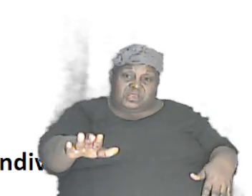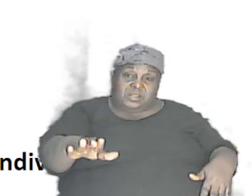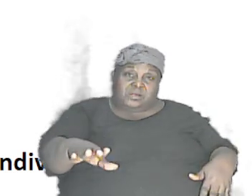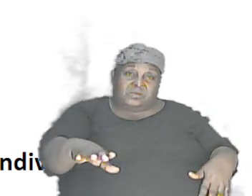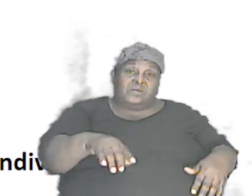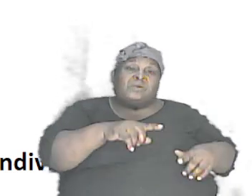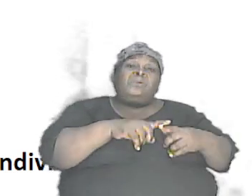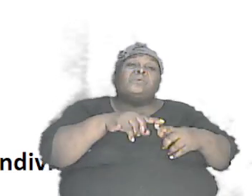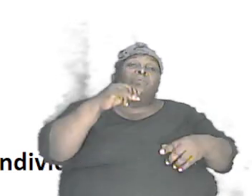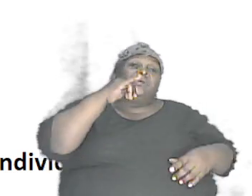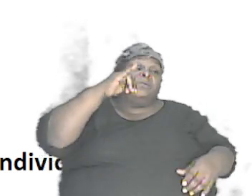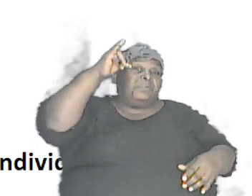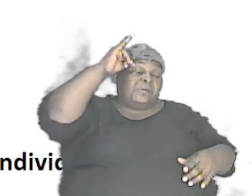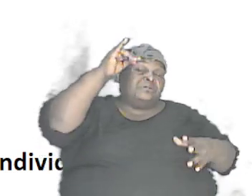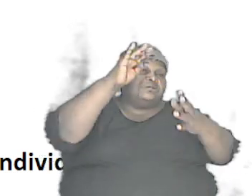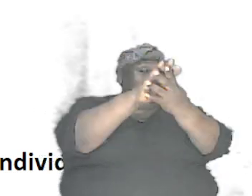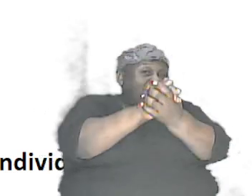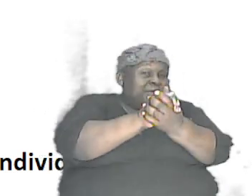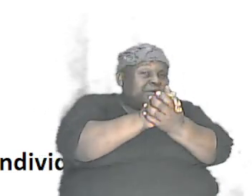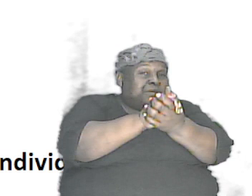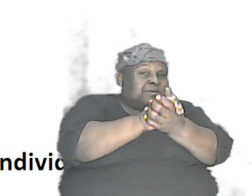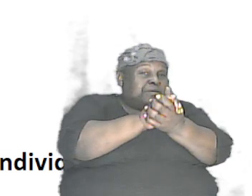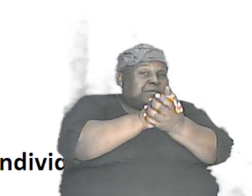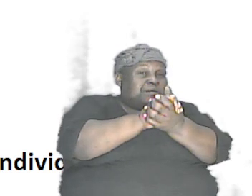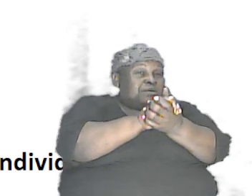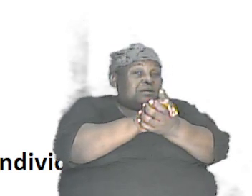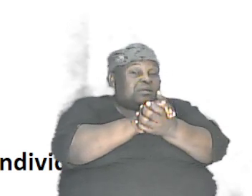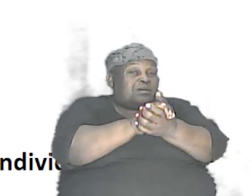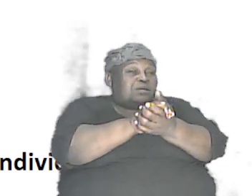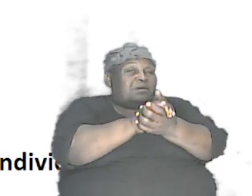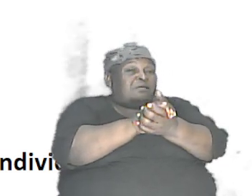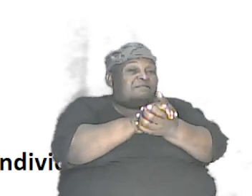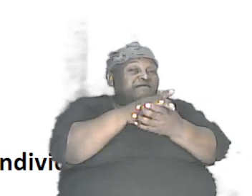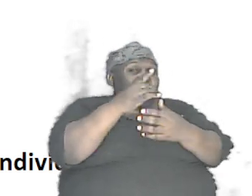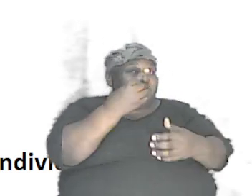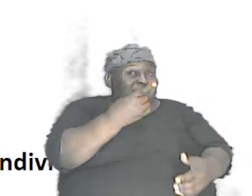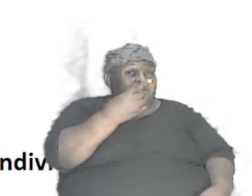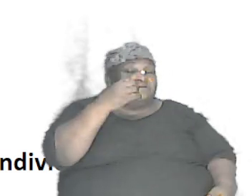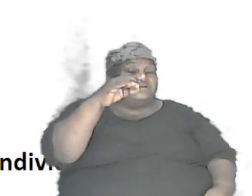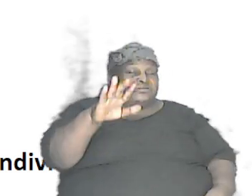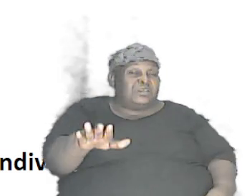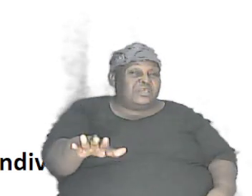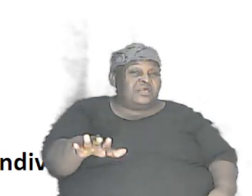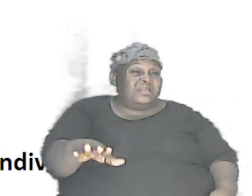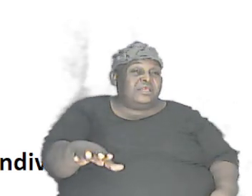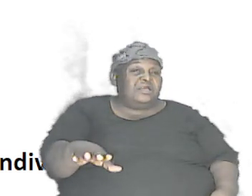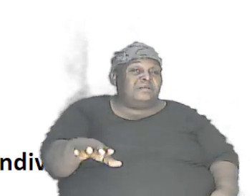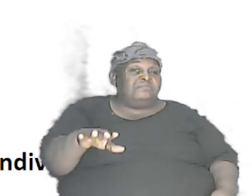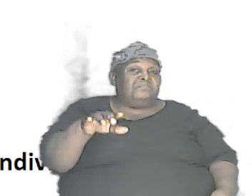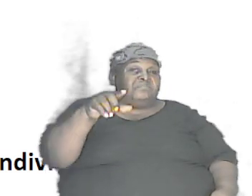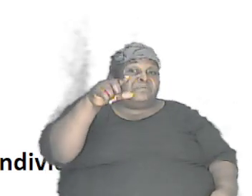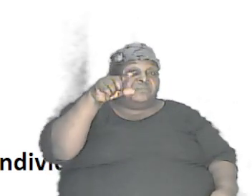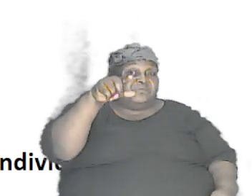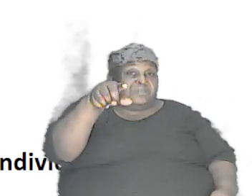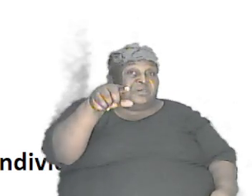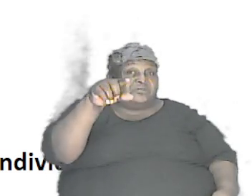the parents had. See that? Right, they're in blue there, down the bottom. So that's the first child and that child